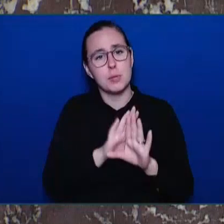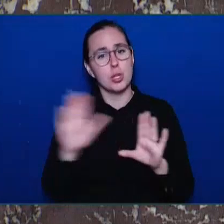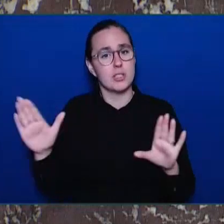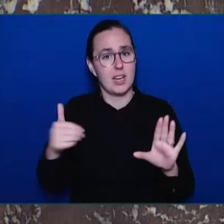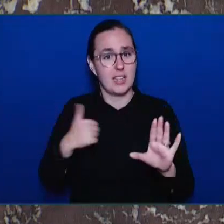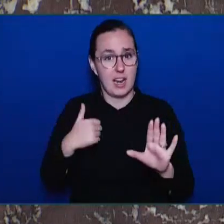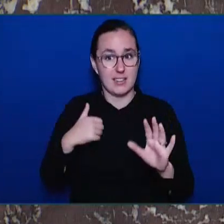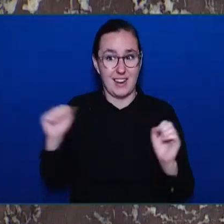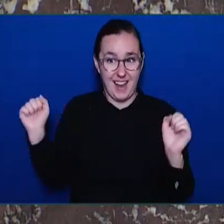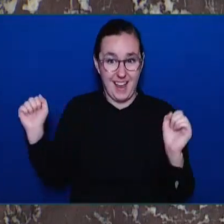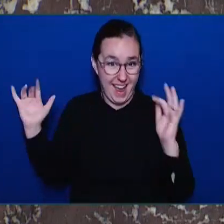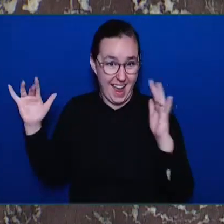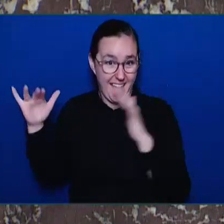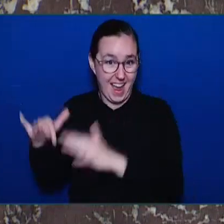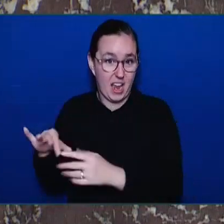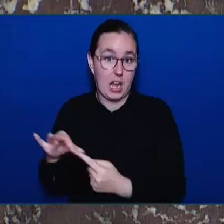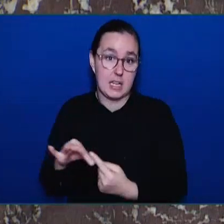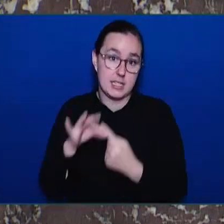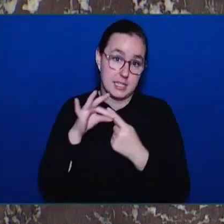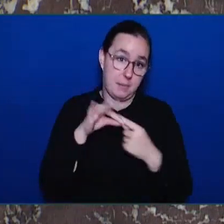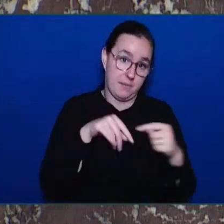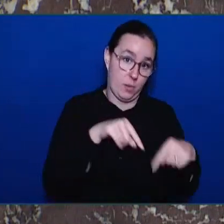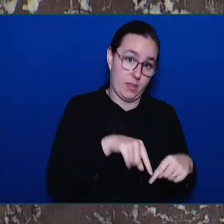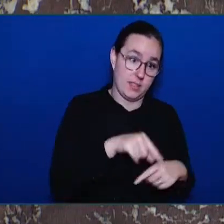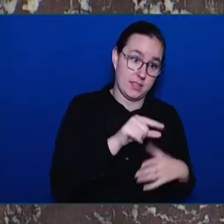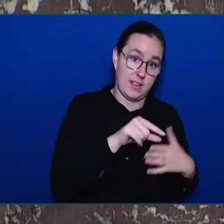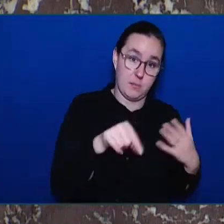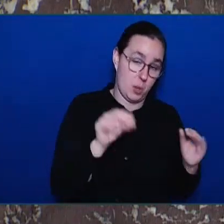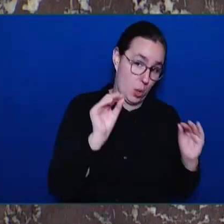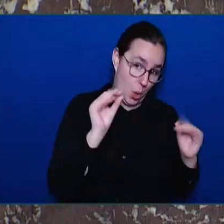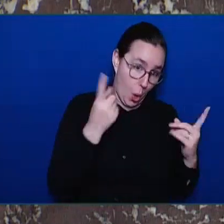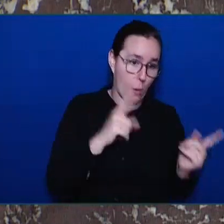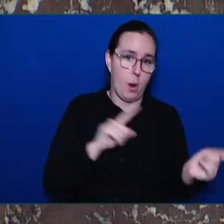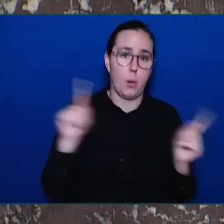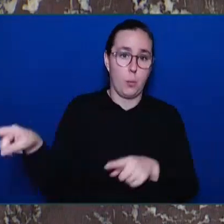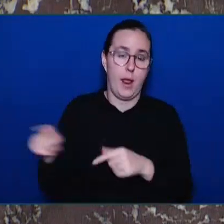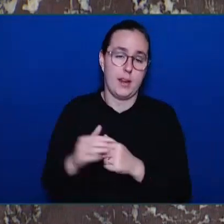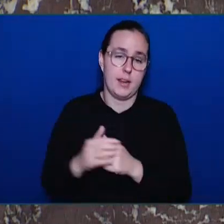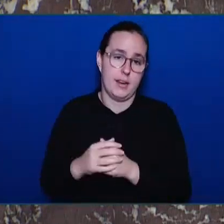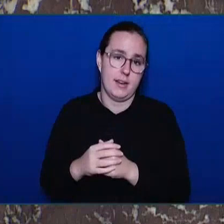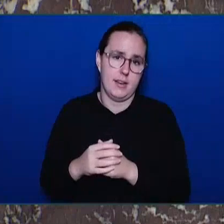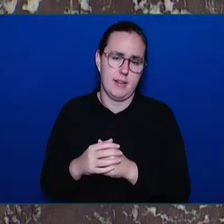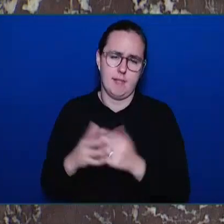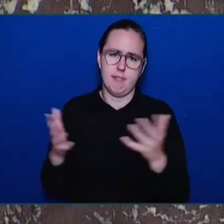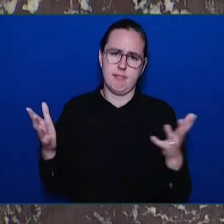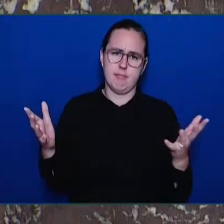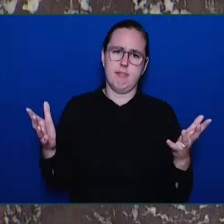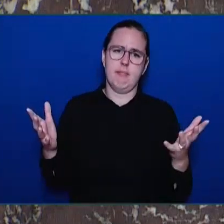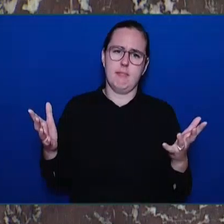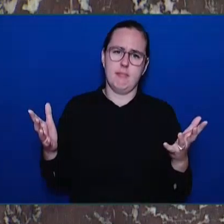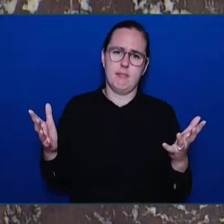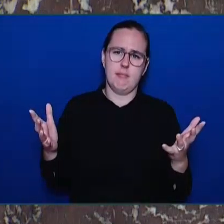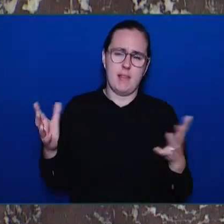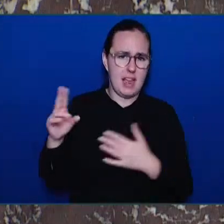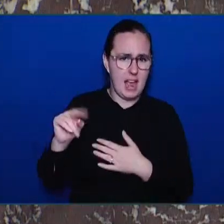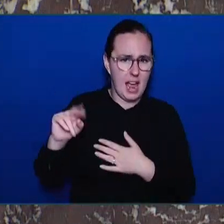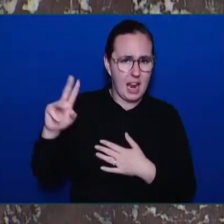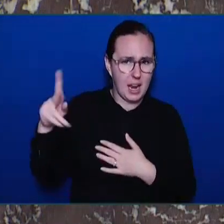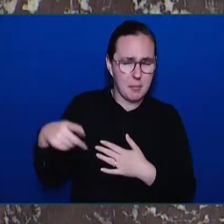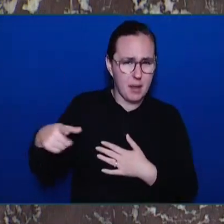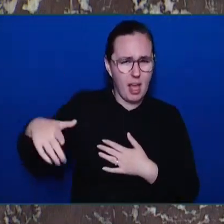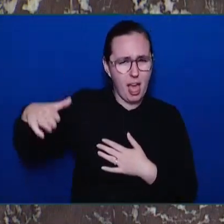Again, to the Premier, why has this NDP government failed to prioritize critical treatment and recovery services for nearly six